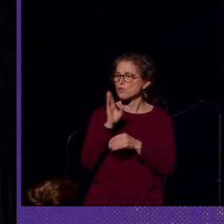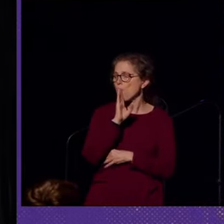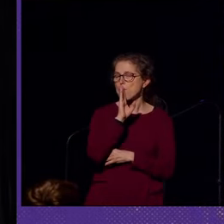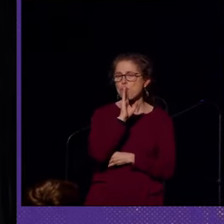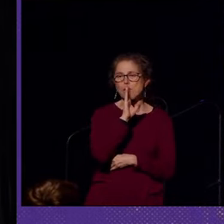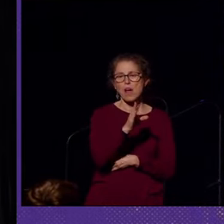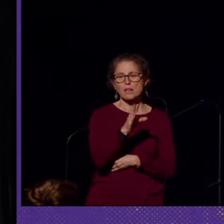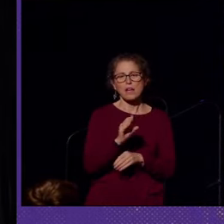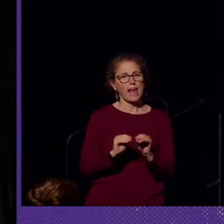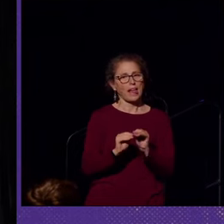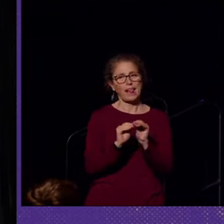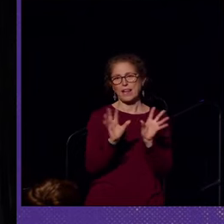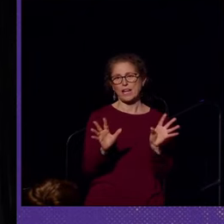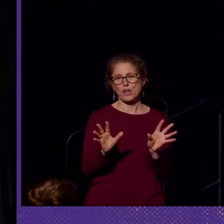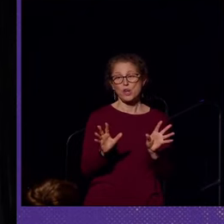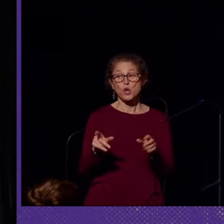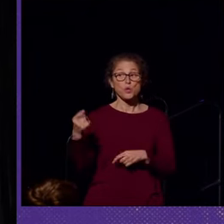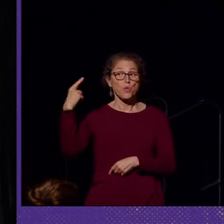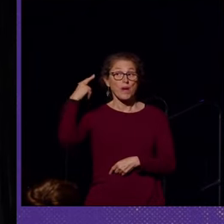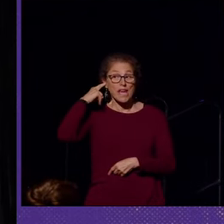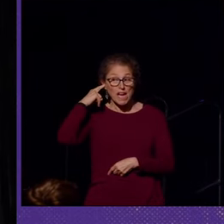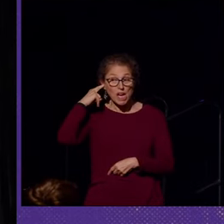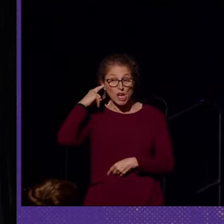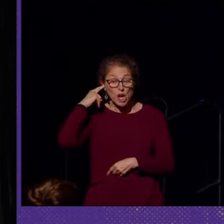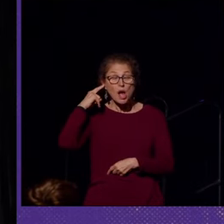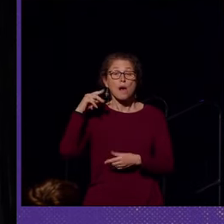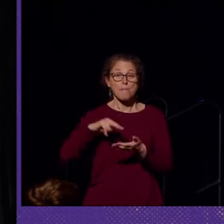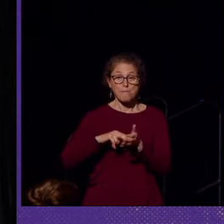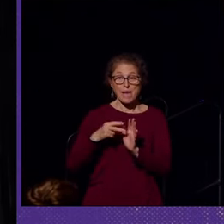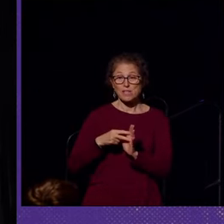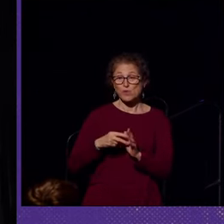clear. To hear was to live.